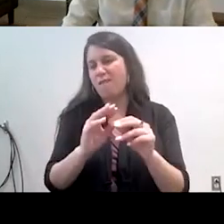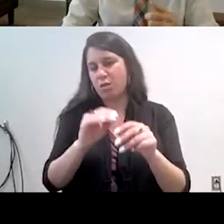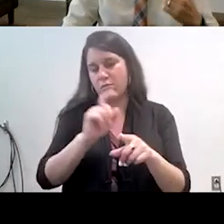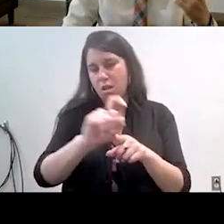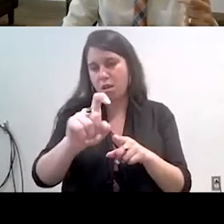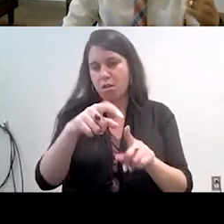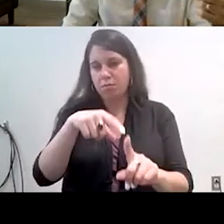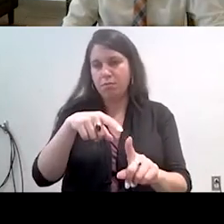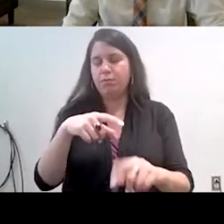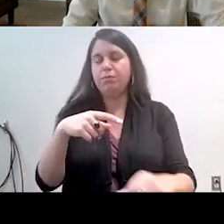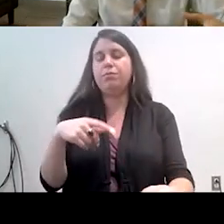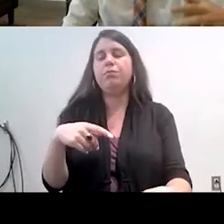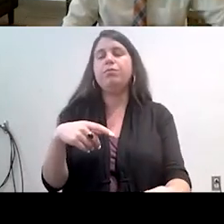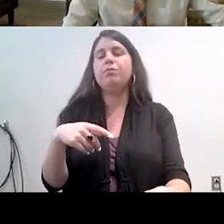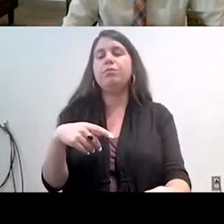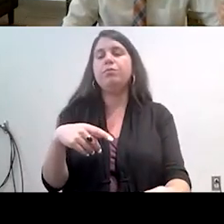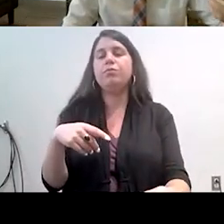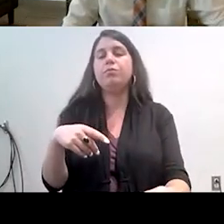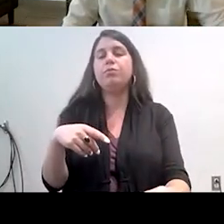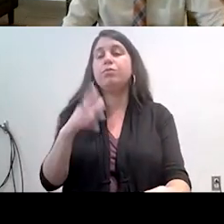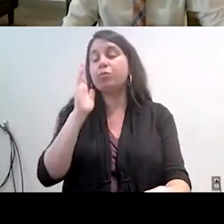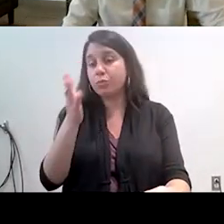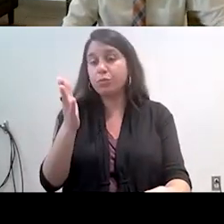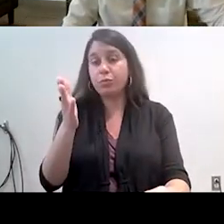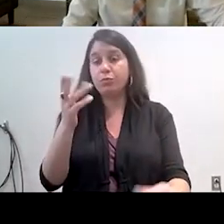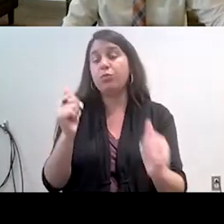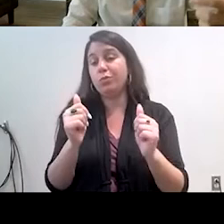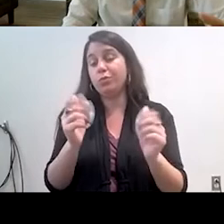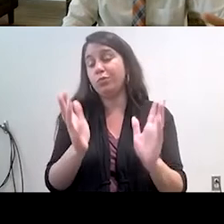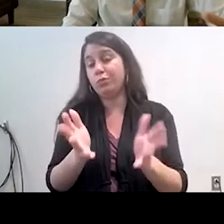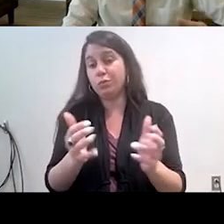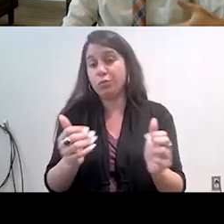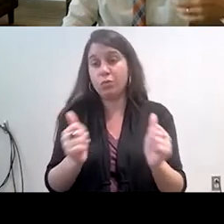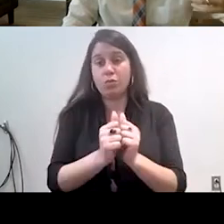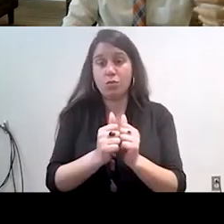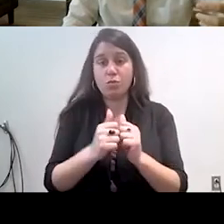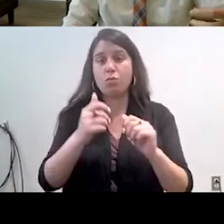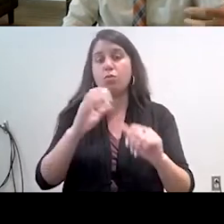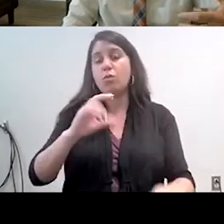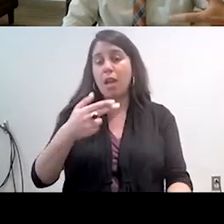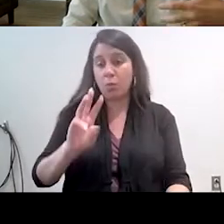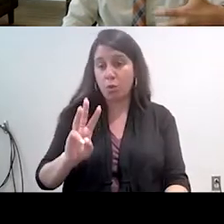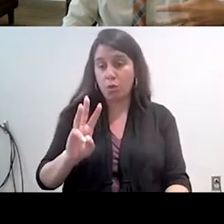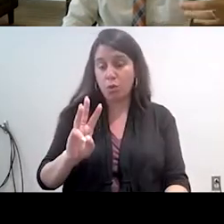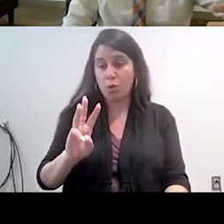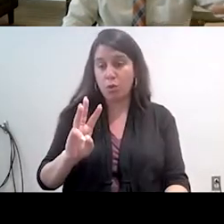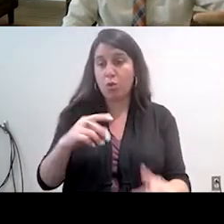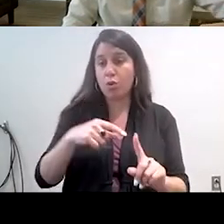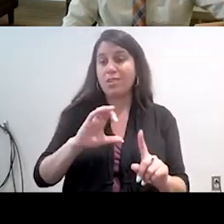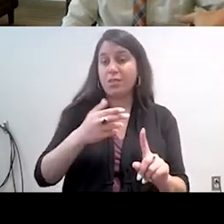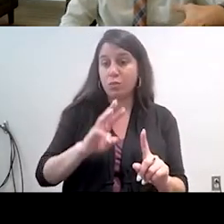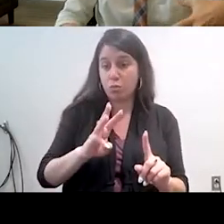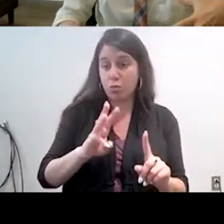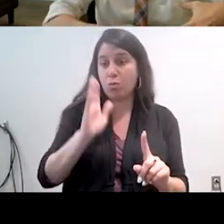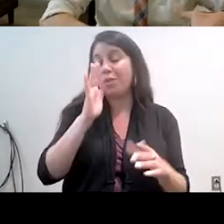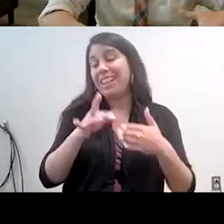and then they would call into this conference line and then would conference call with the community health worker and then the community health worker would leave them on